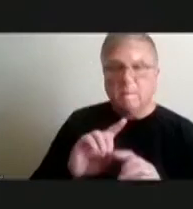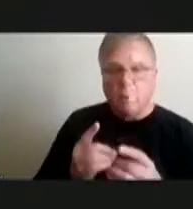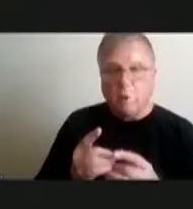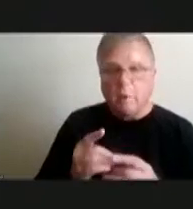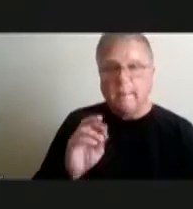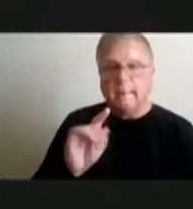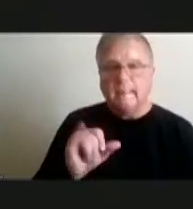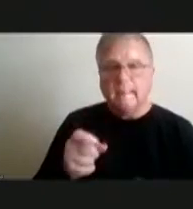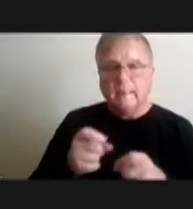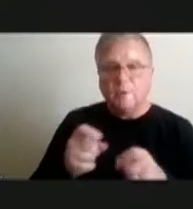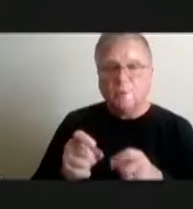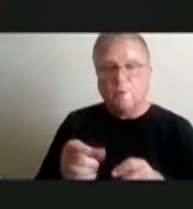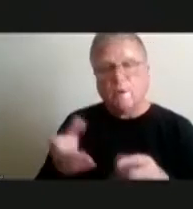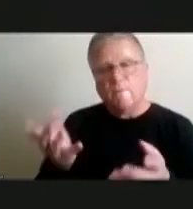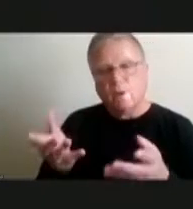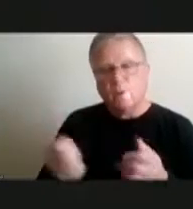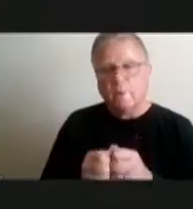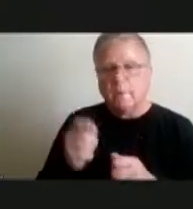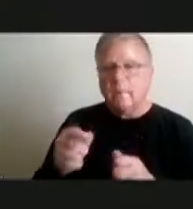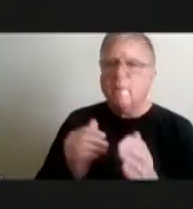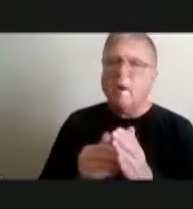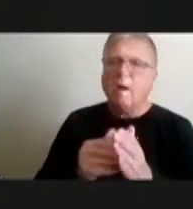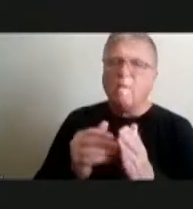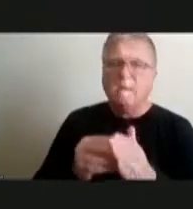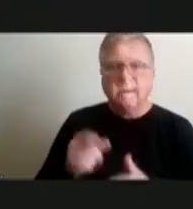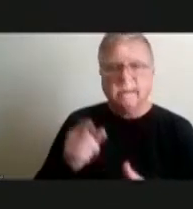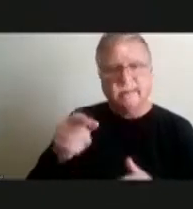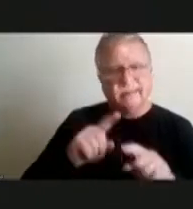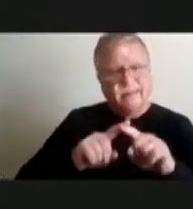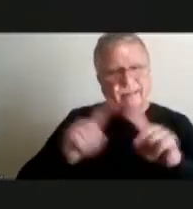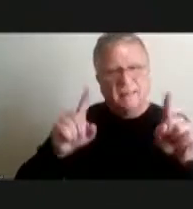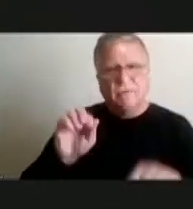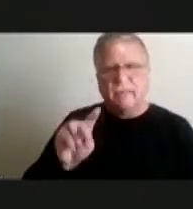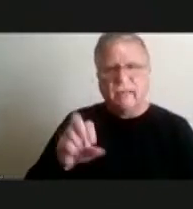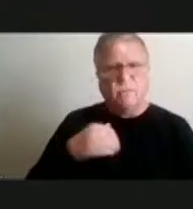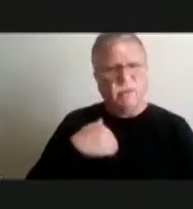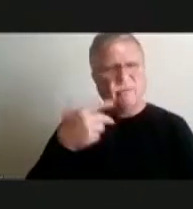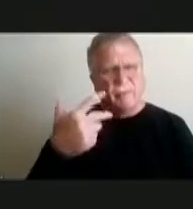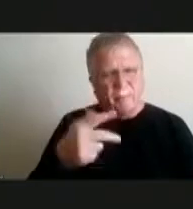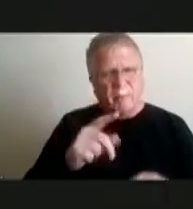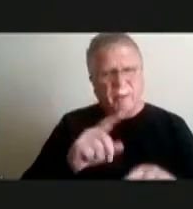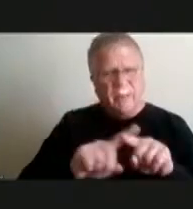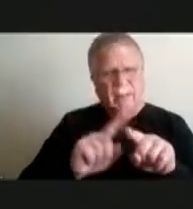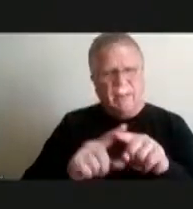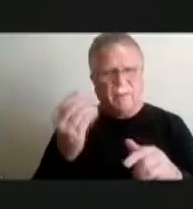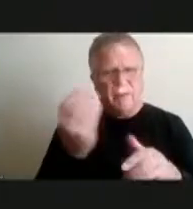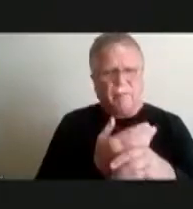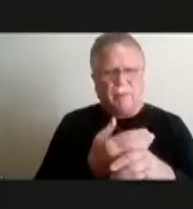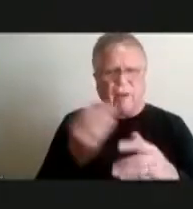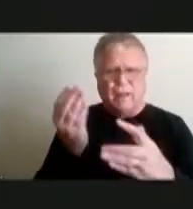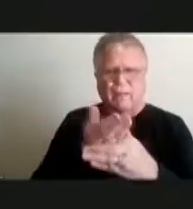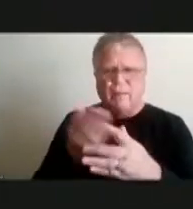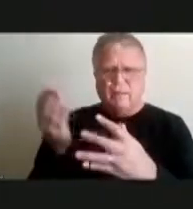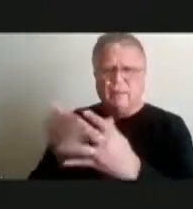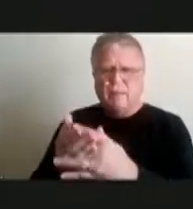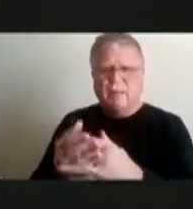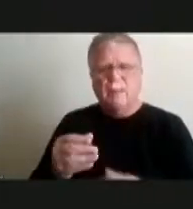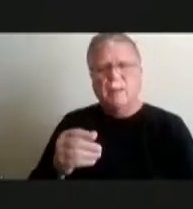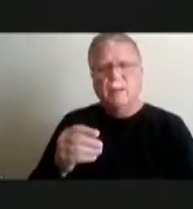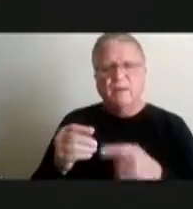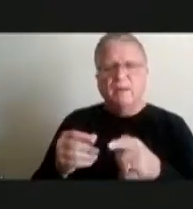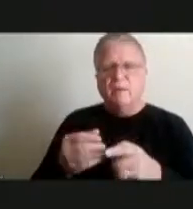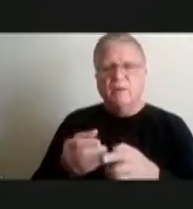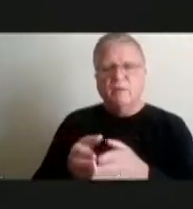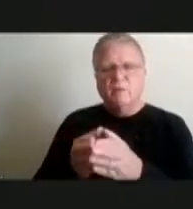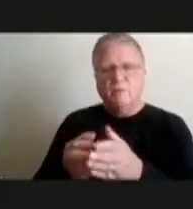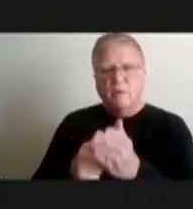to often about this as well he has a separate date so we have three different filing reports um you have you require three before each one we got one